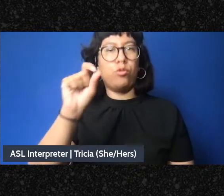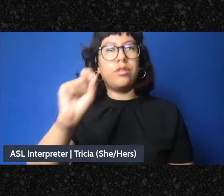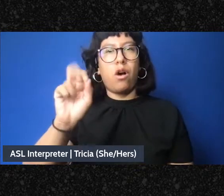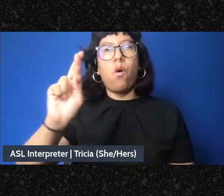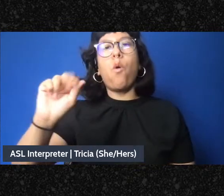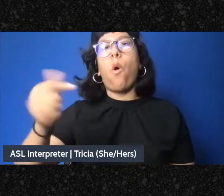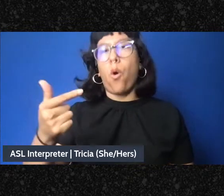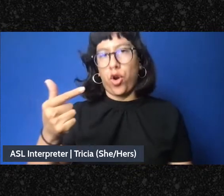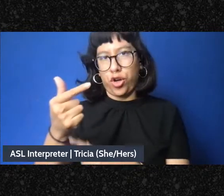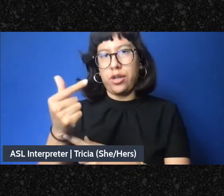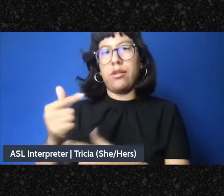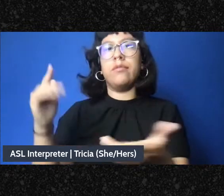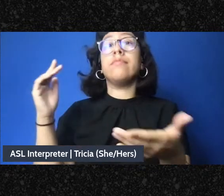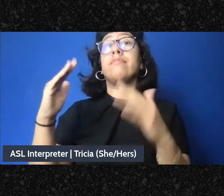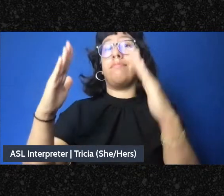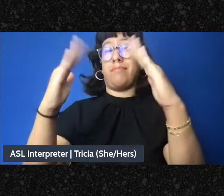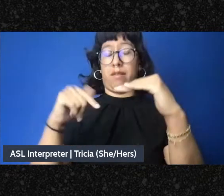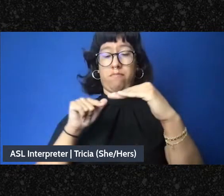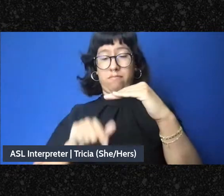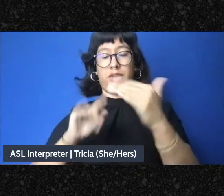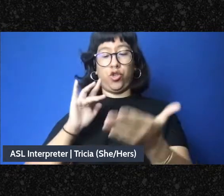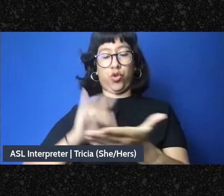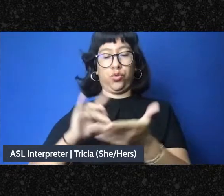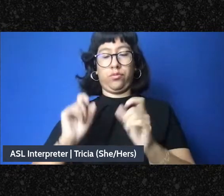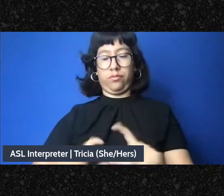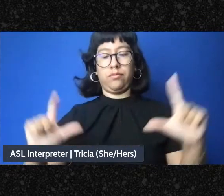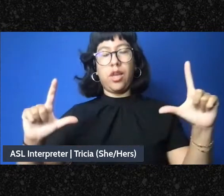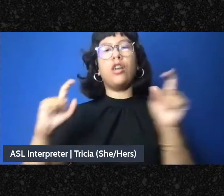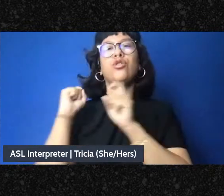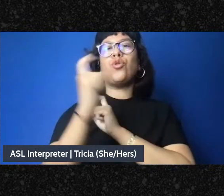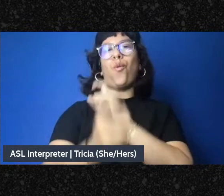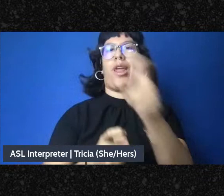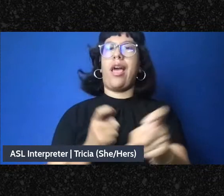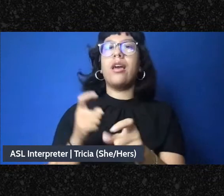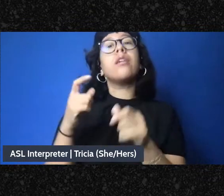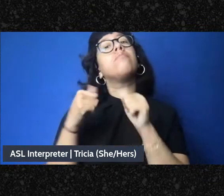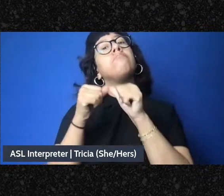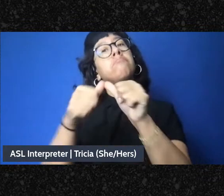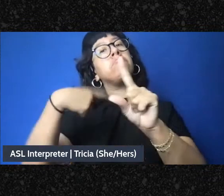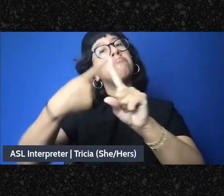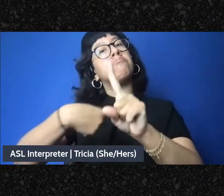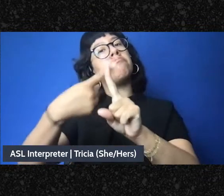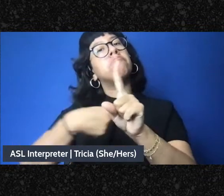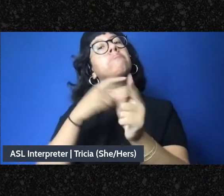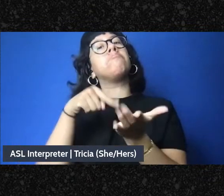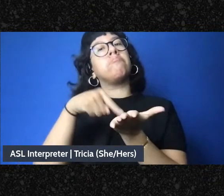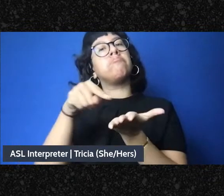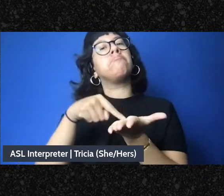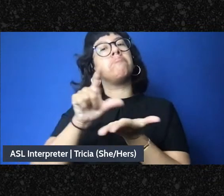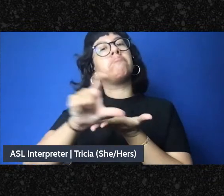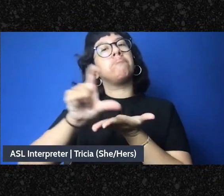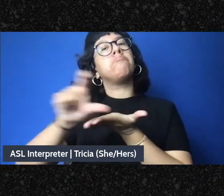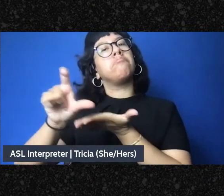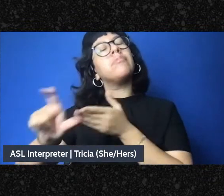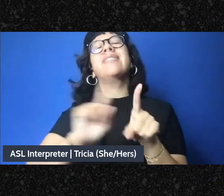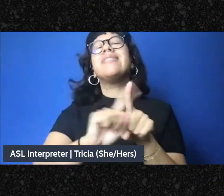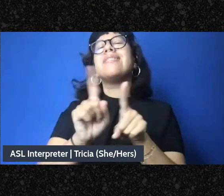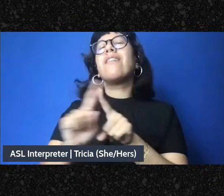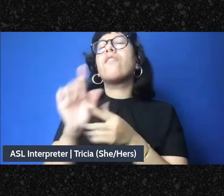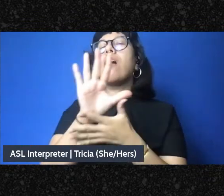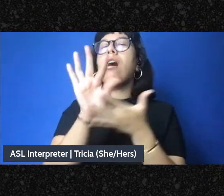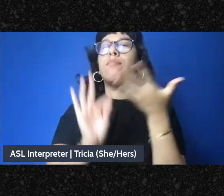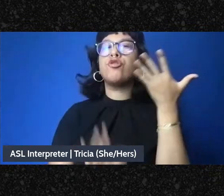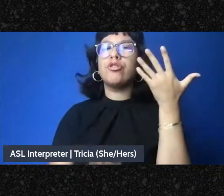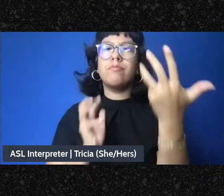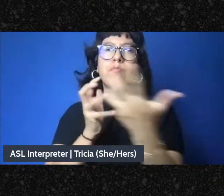there is a button called Donate, where you can become a regular Patreon member. There are various options that suit